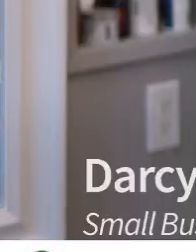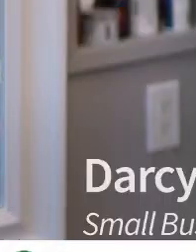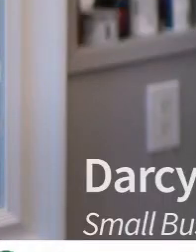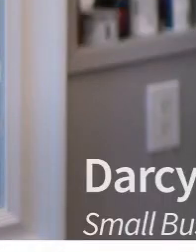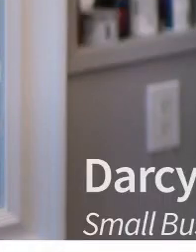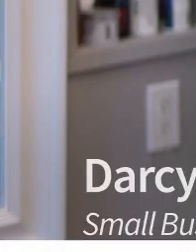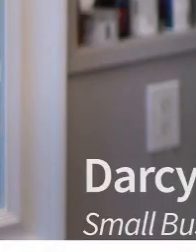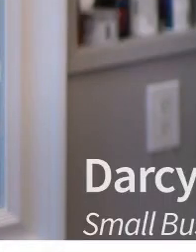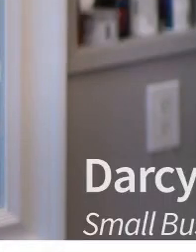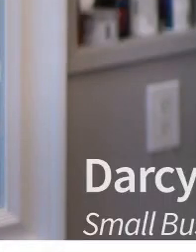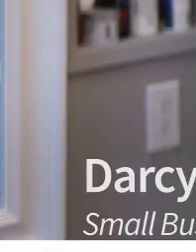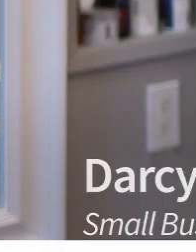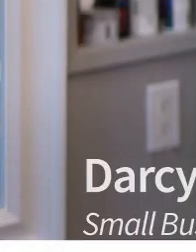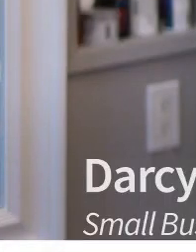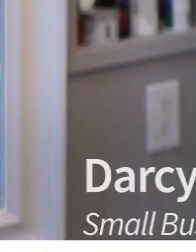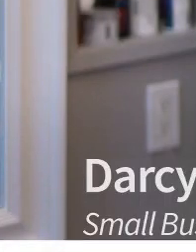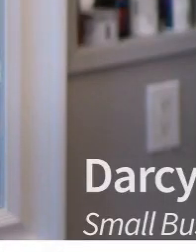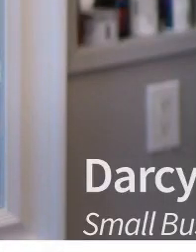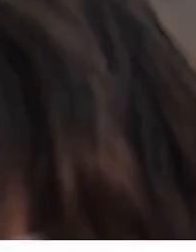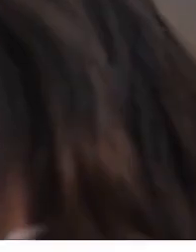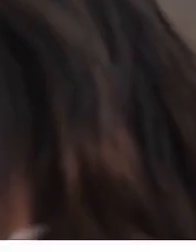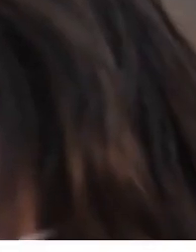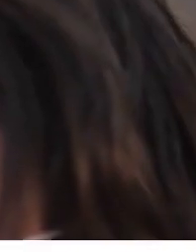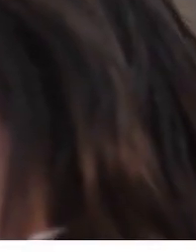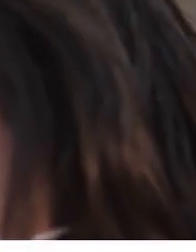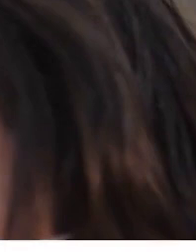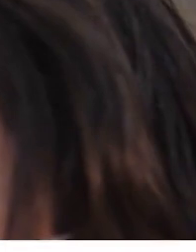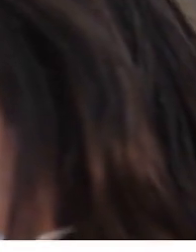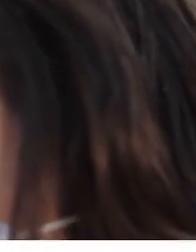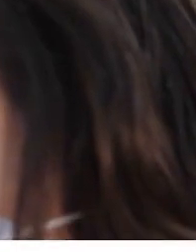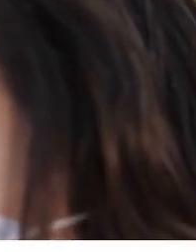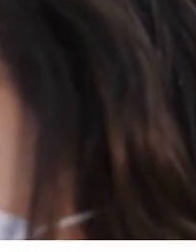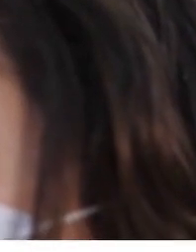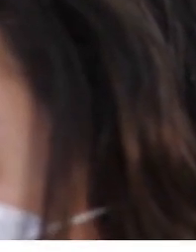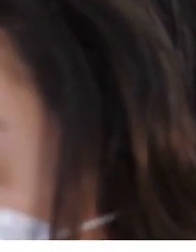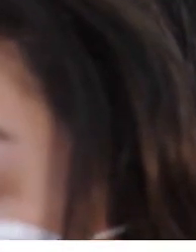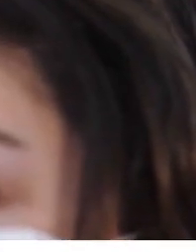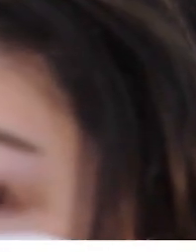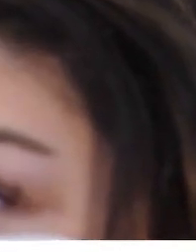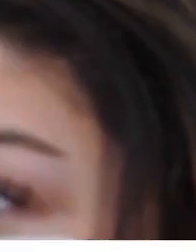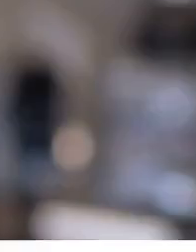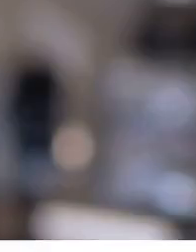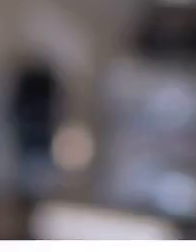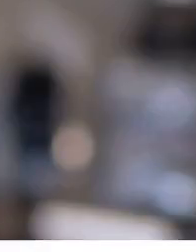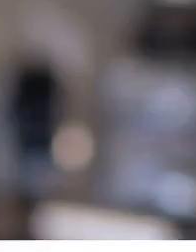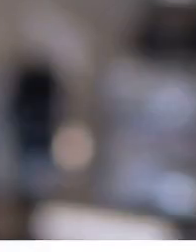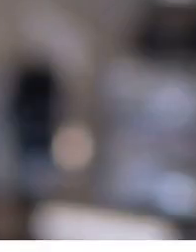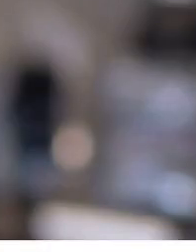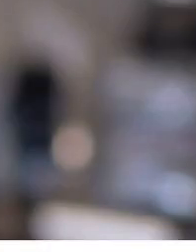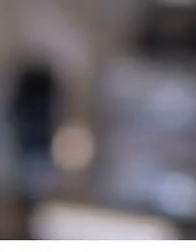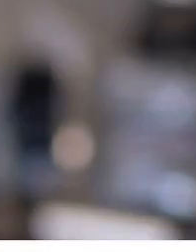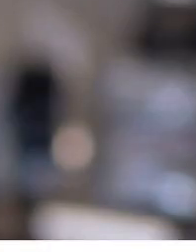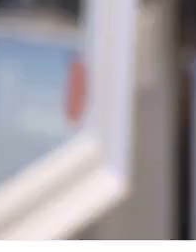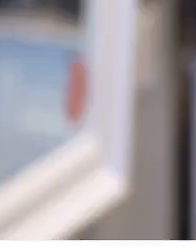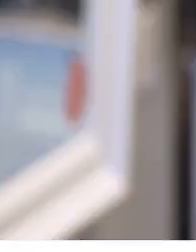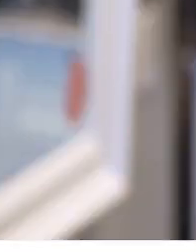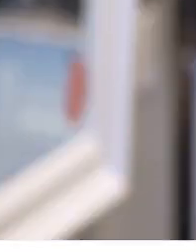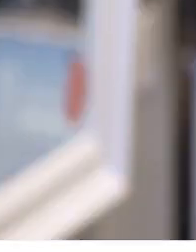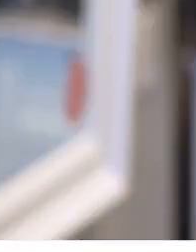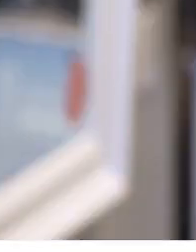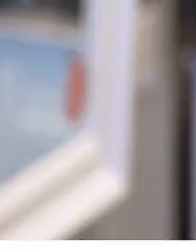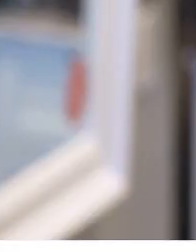Getting the COVID-19 vaccine for me will be a huge priority. I want to do everything that I can to keep my staff healthy.